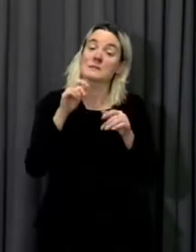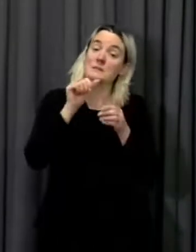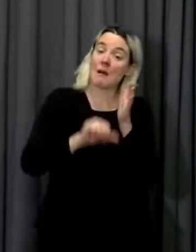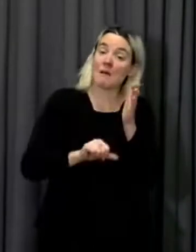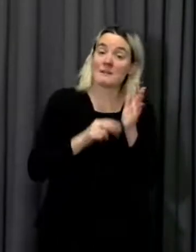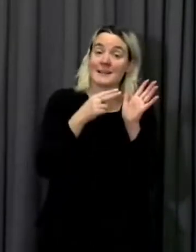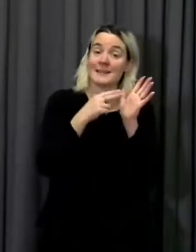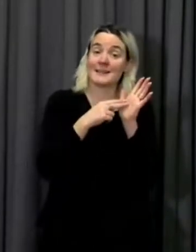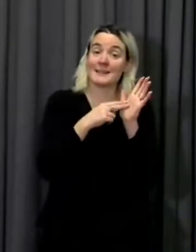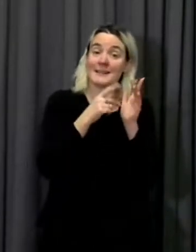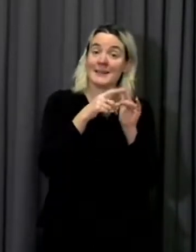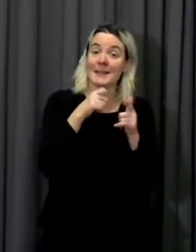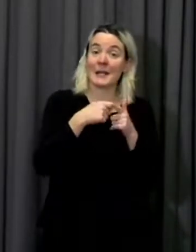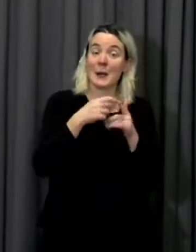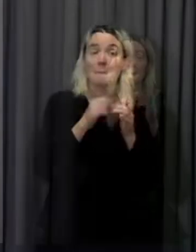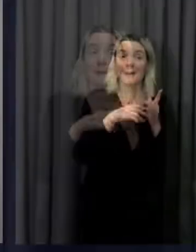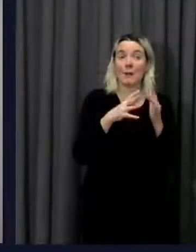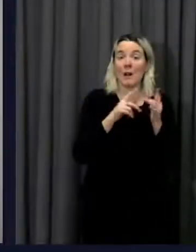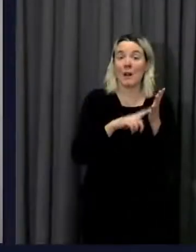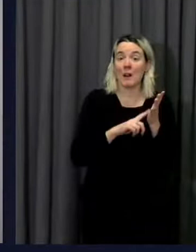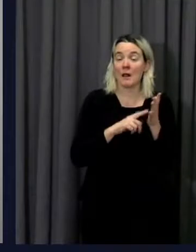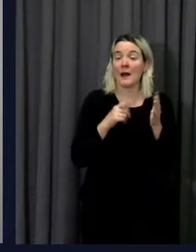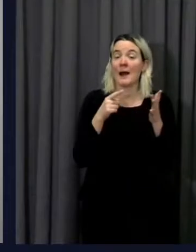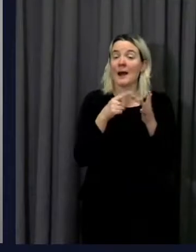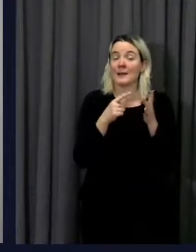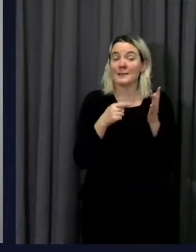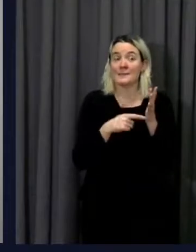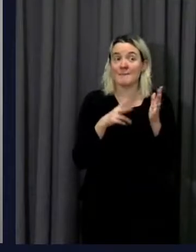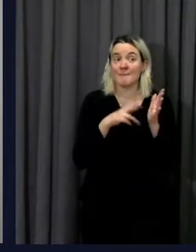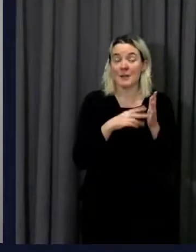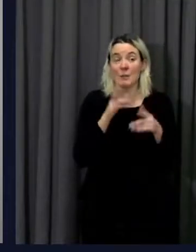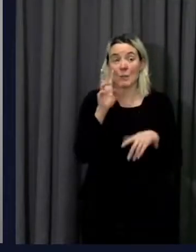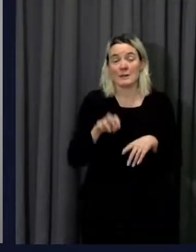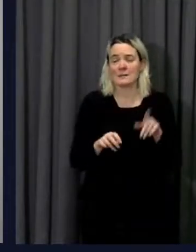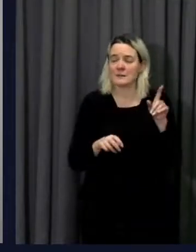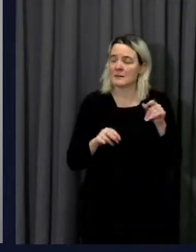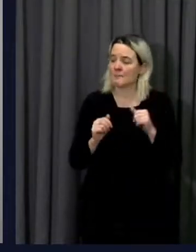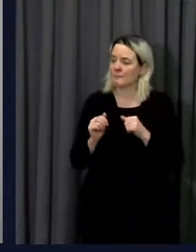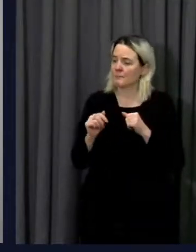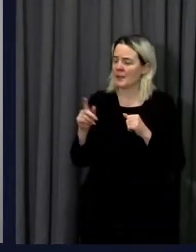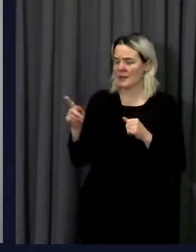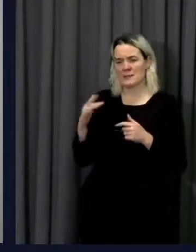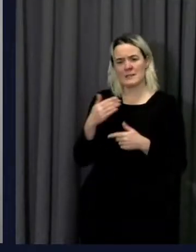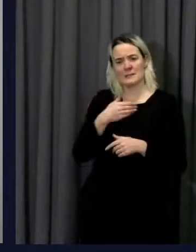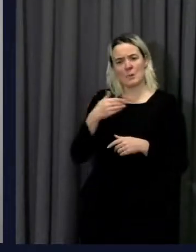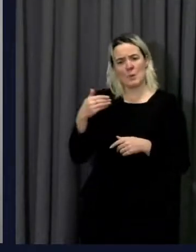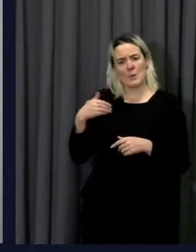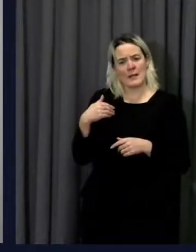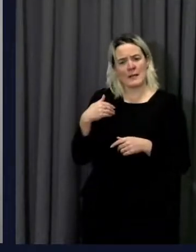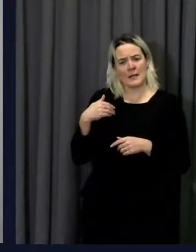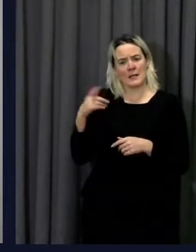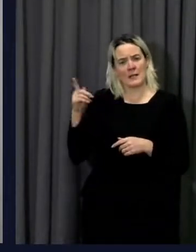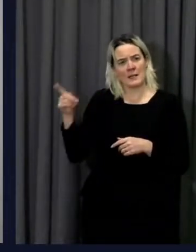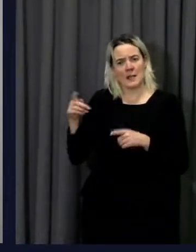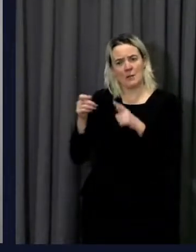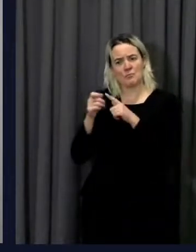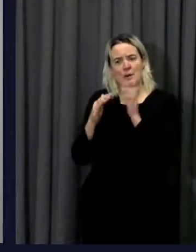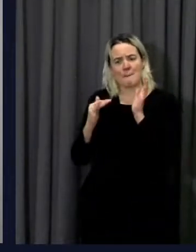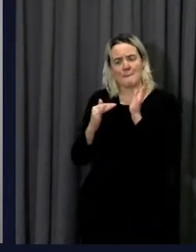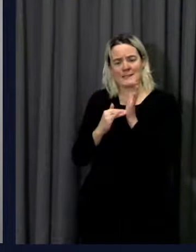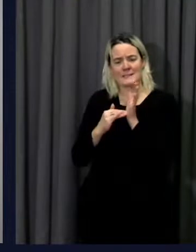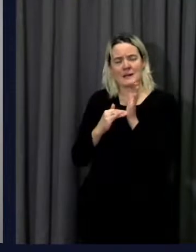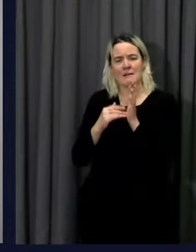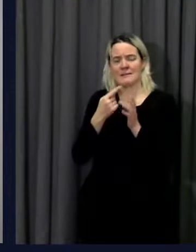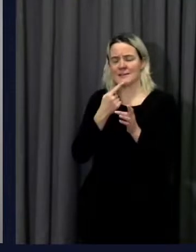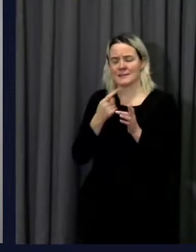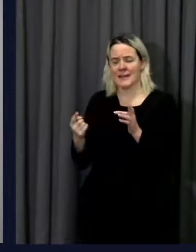ITV Wales. Thank you, Minister. The Prime Minister in Cumbrian this morning said there are continuous conversations between the UK and